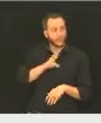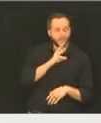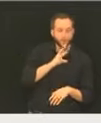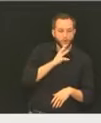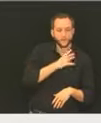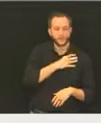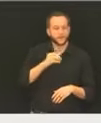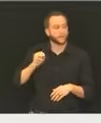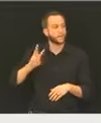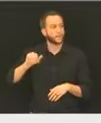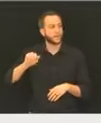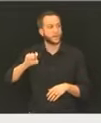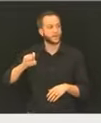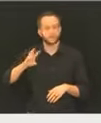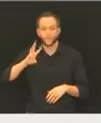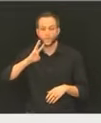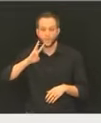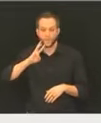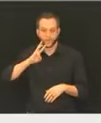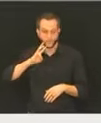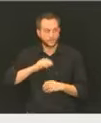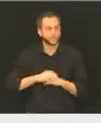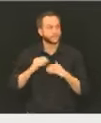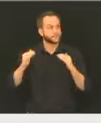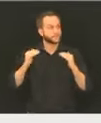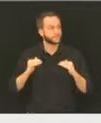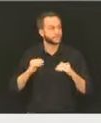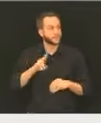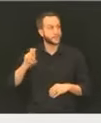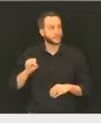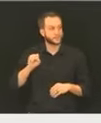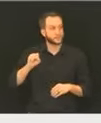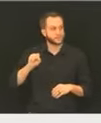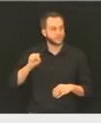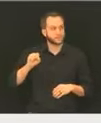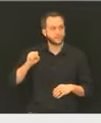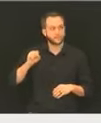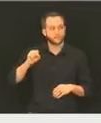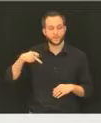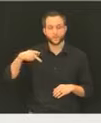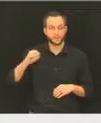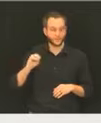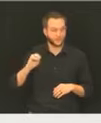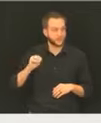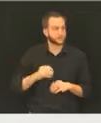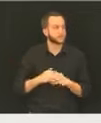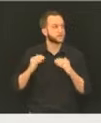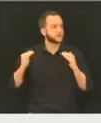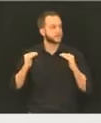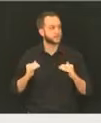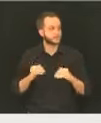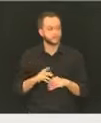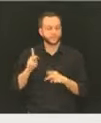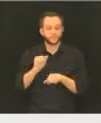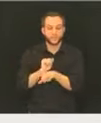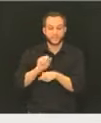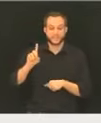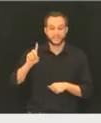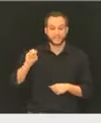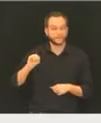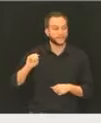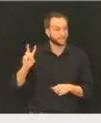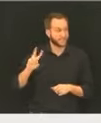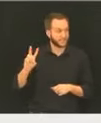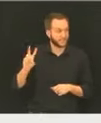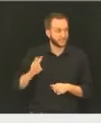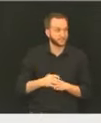postal service workers, DMV, retail, warehouses, and sales outlets, and companies